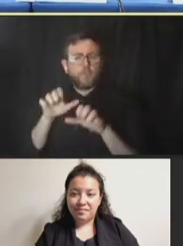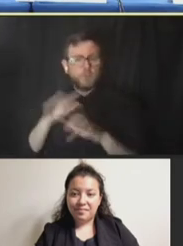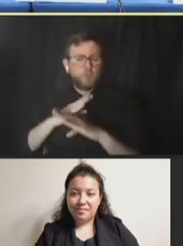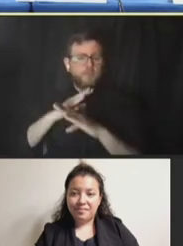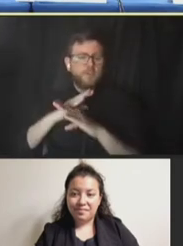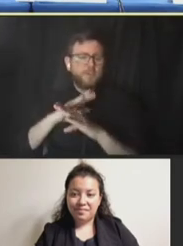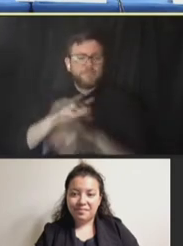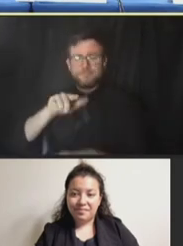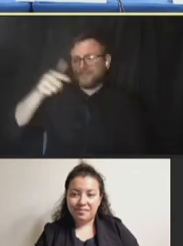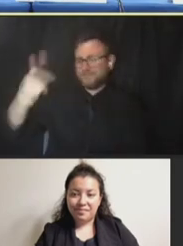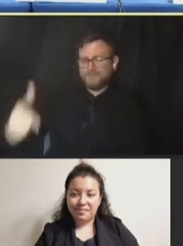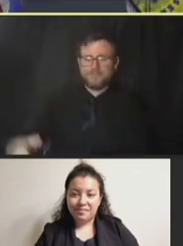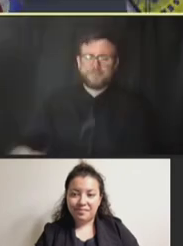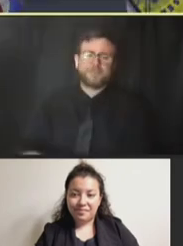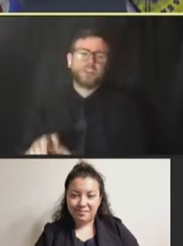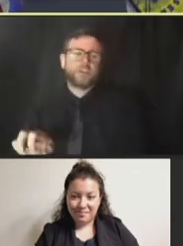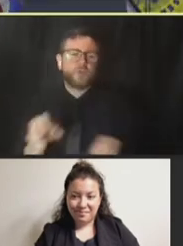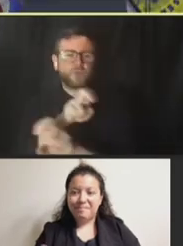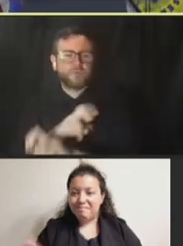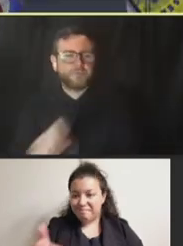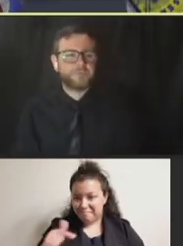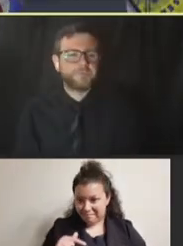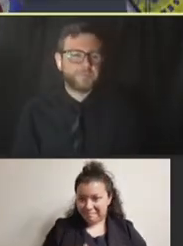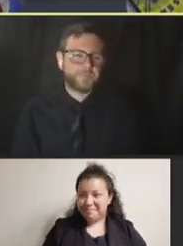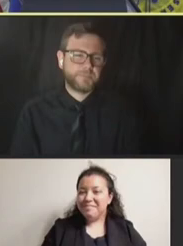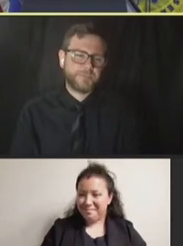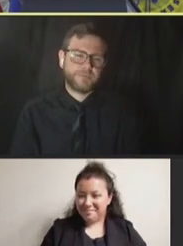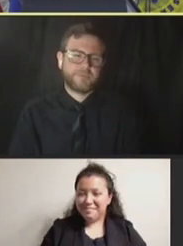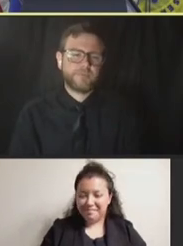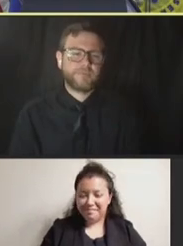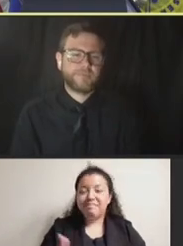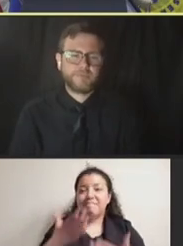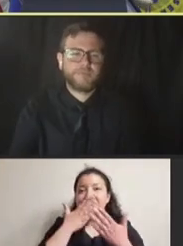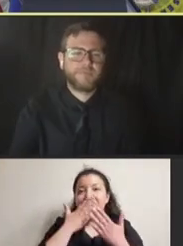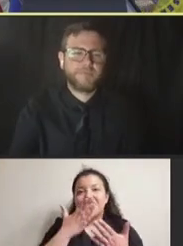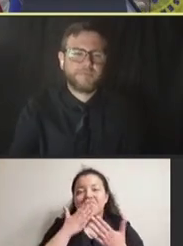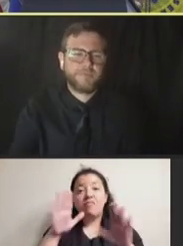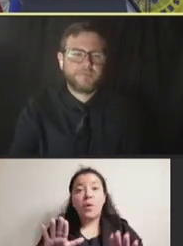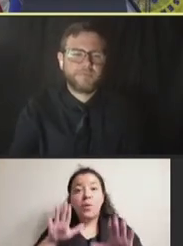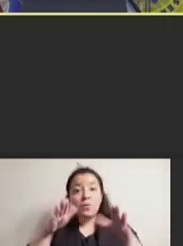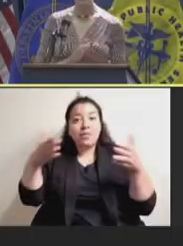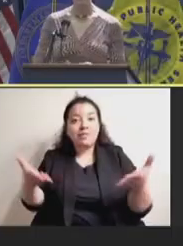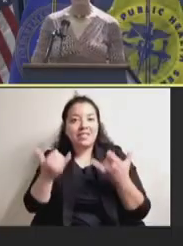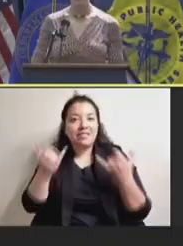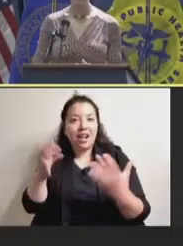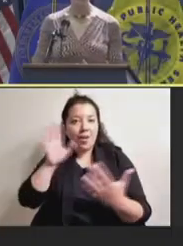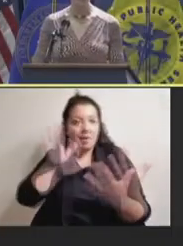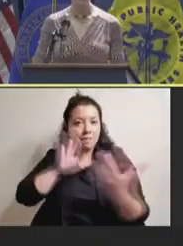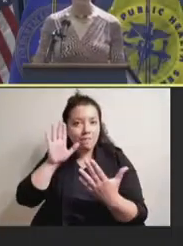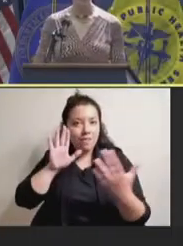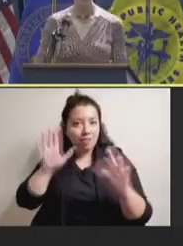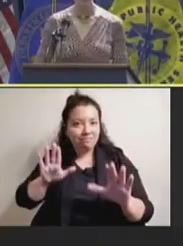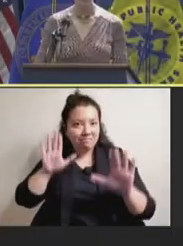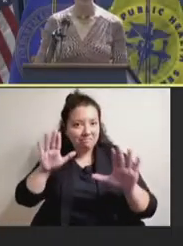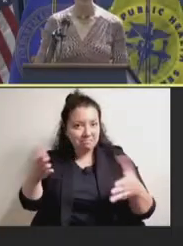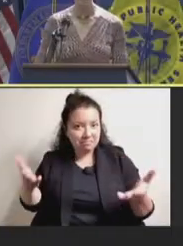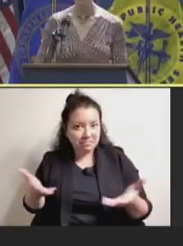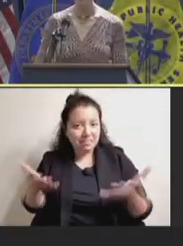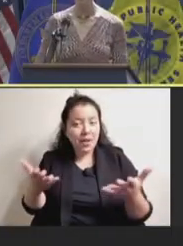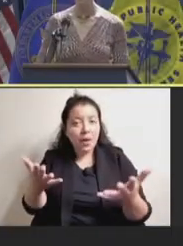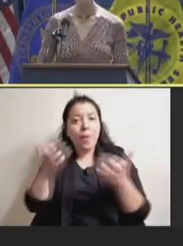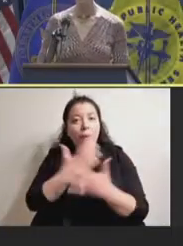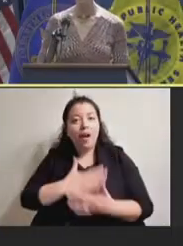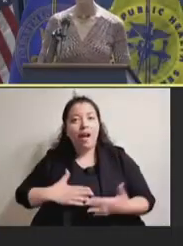floor. Joni- Thank you so much. It's great to be here in person. And I want to appreciate Drs.